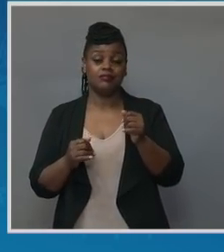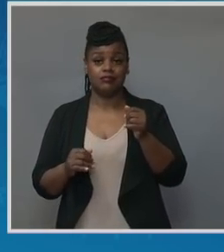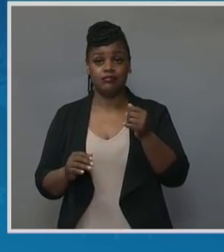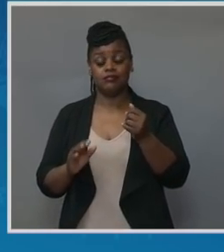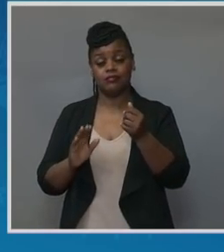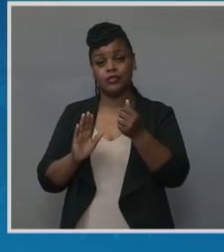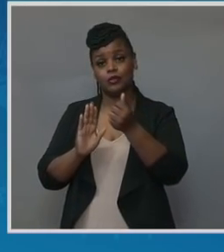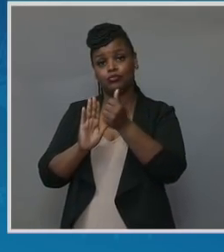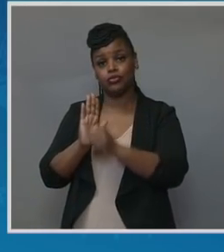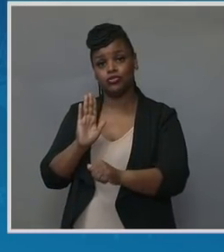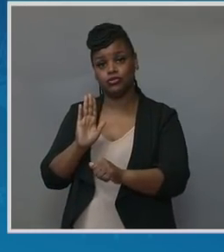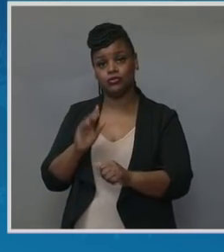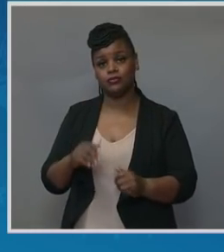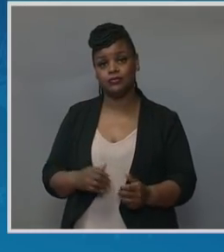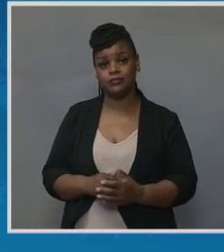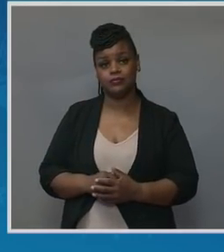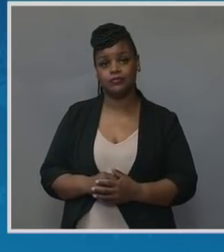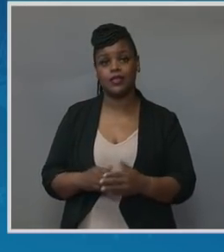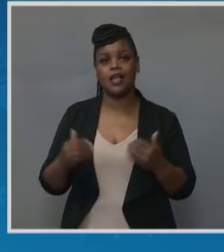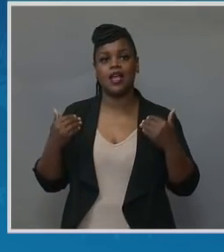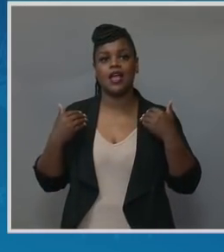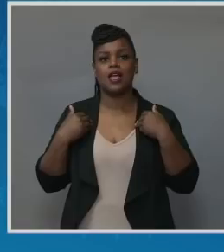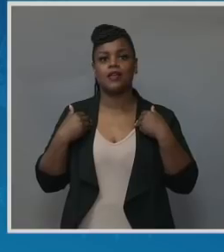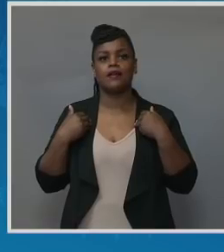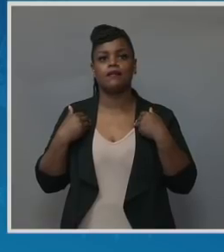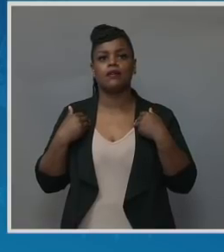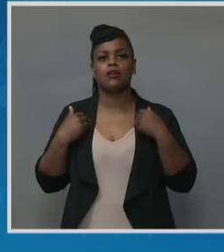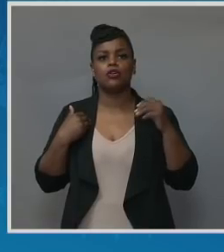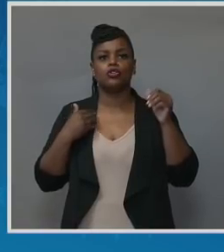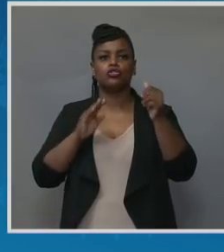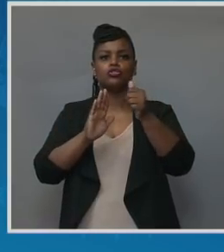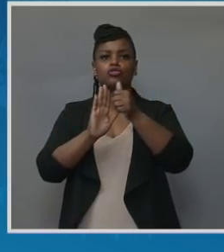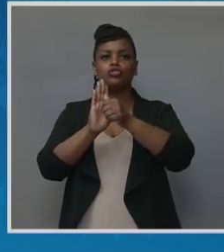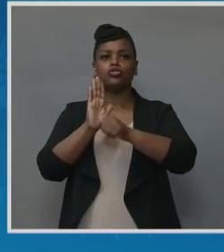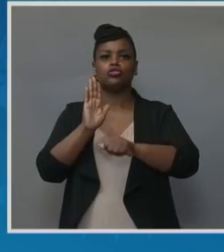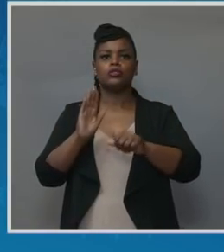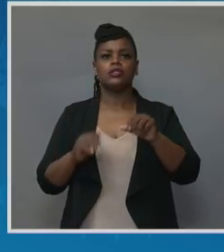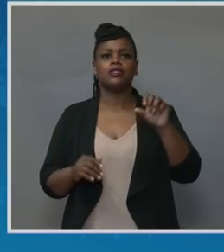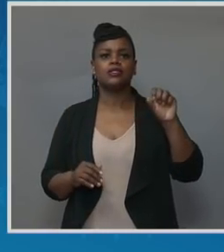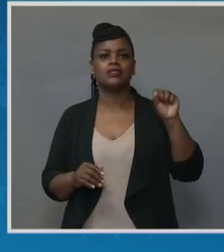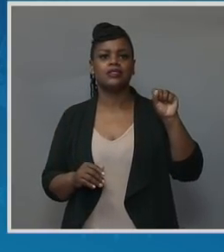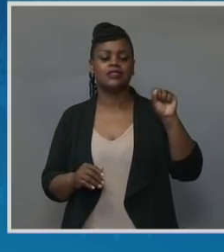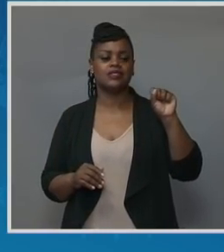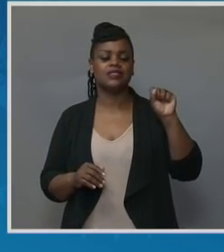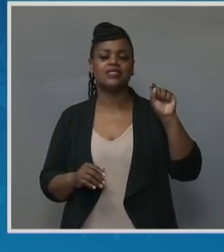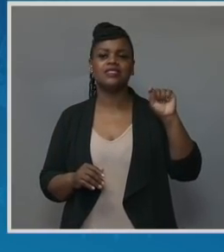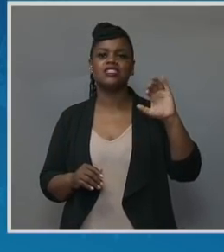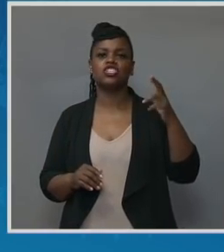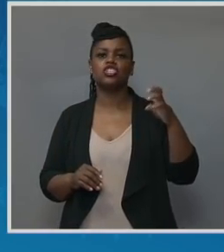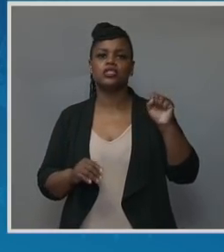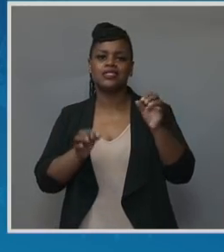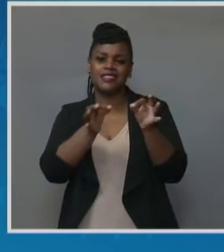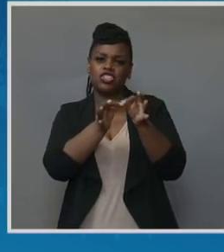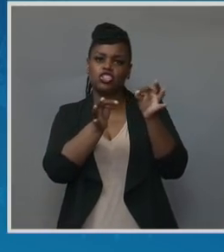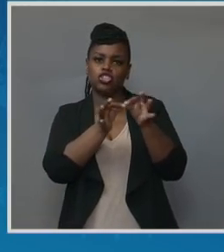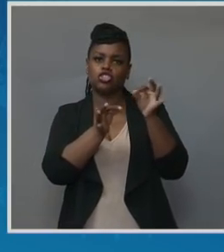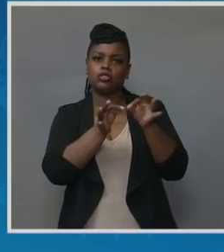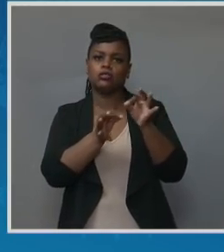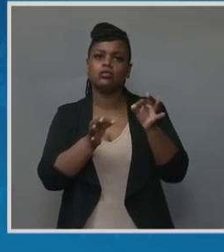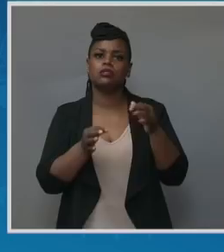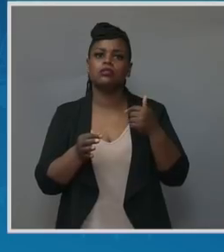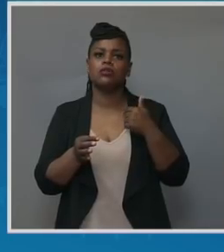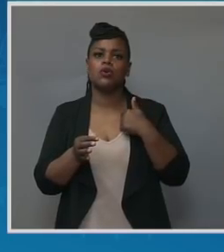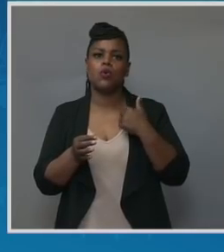place, which is a cervical stitch to ensure that that pregnancy prolonged, and I went through that pregnancy without any major